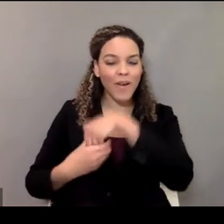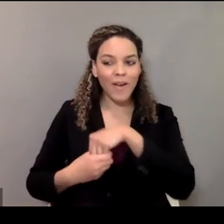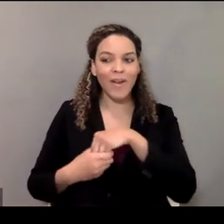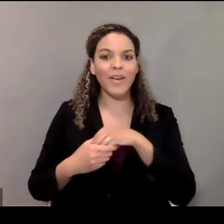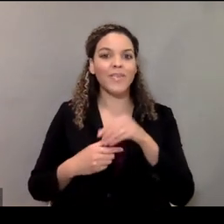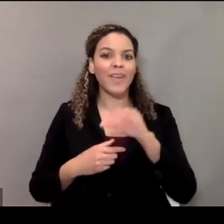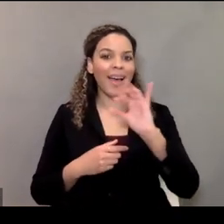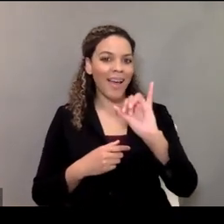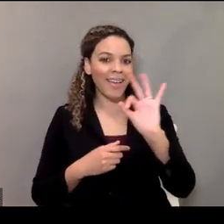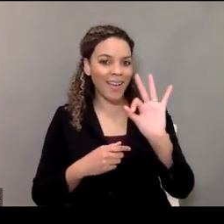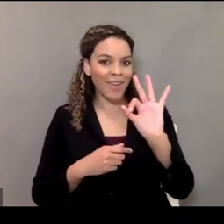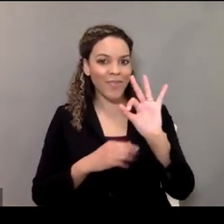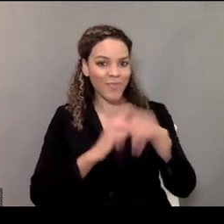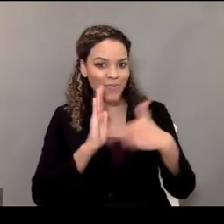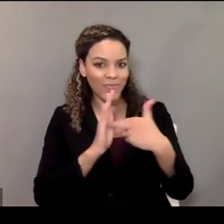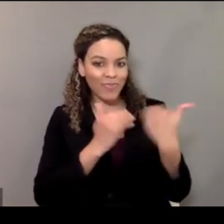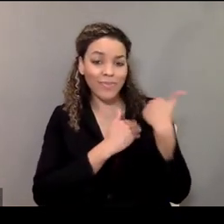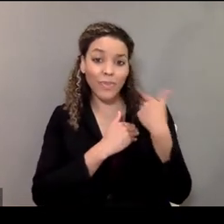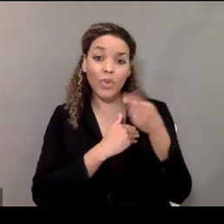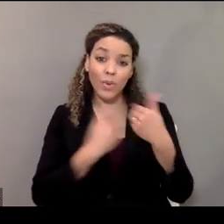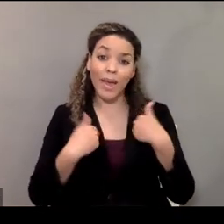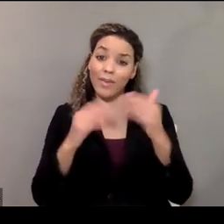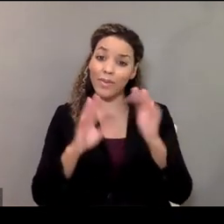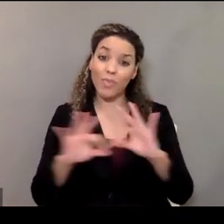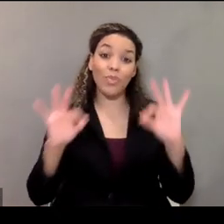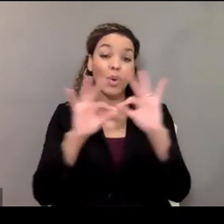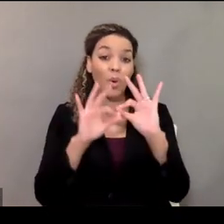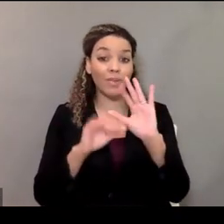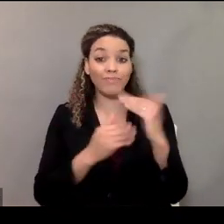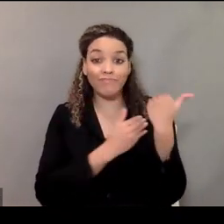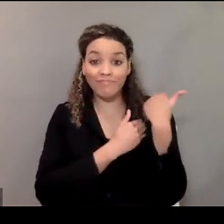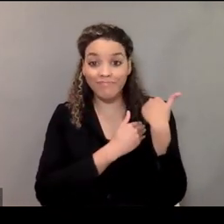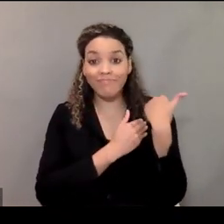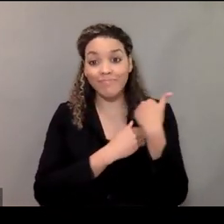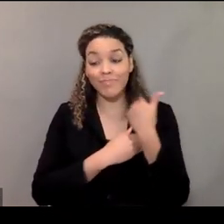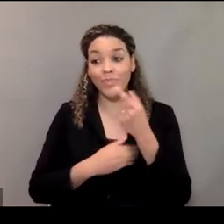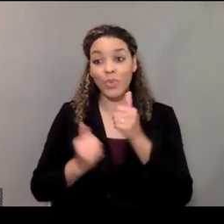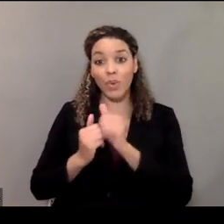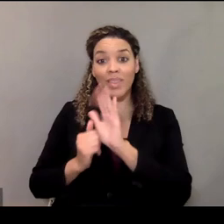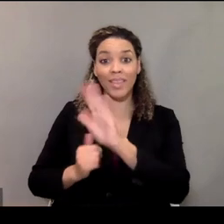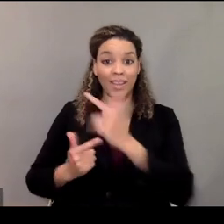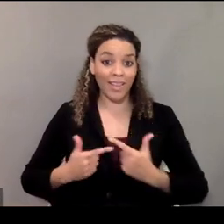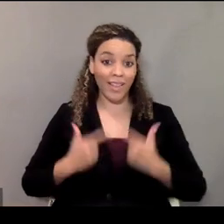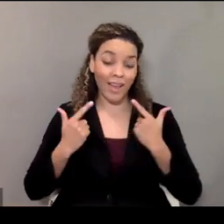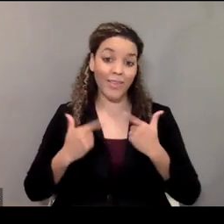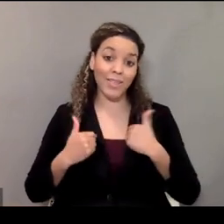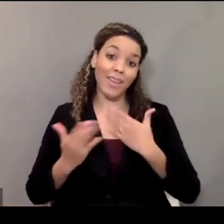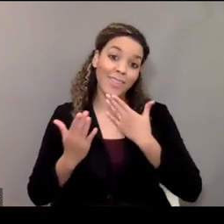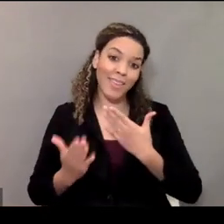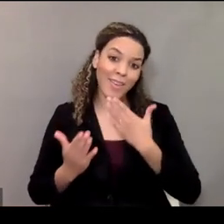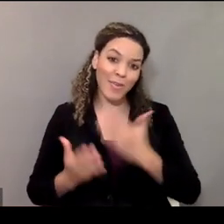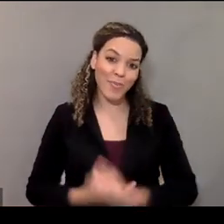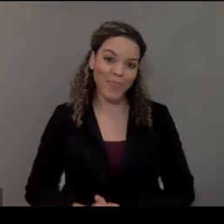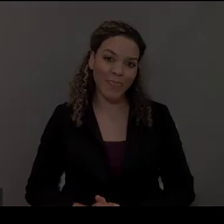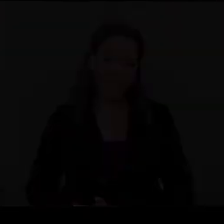their individual facilitator. You have a very important role in their life. And I